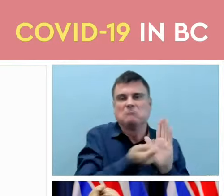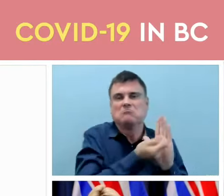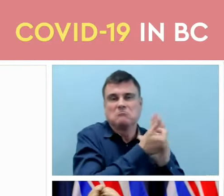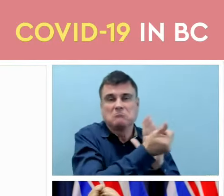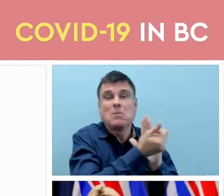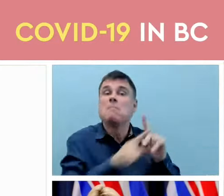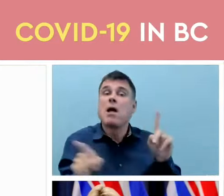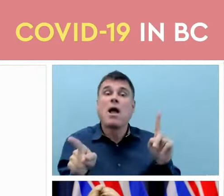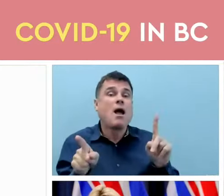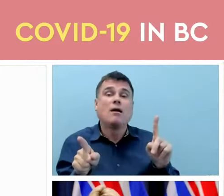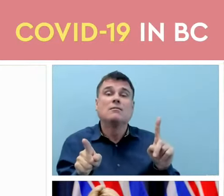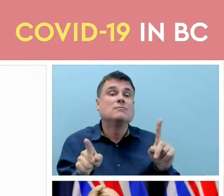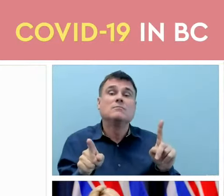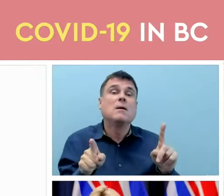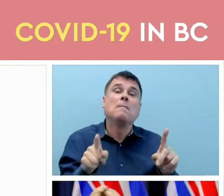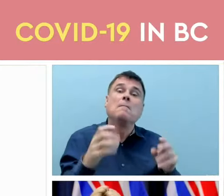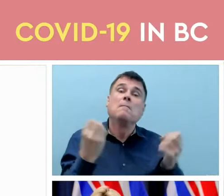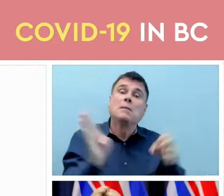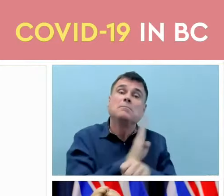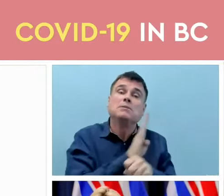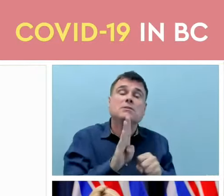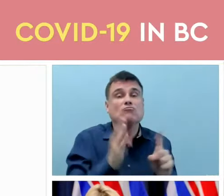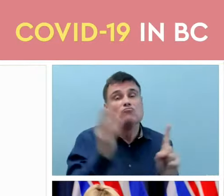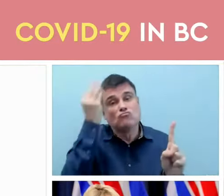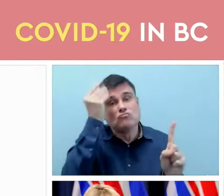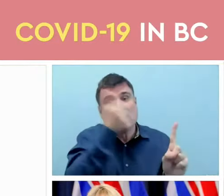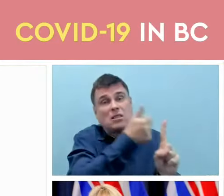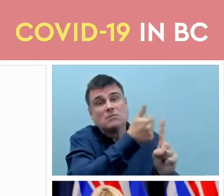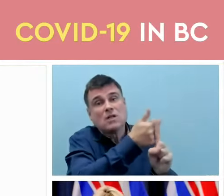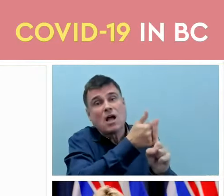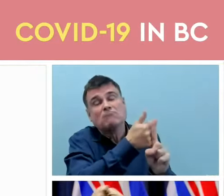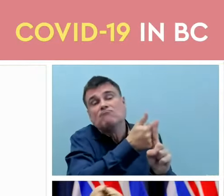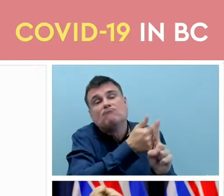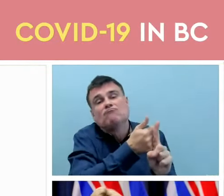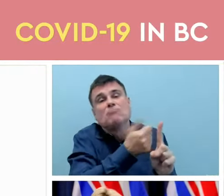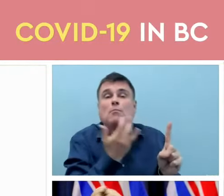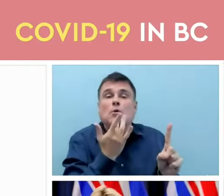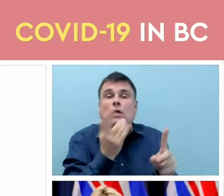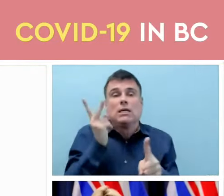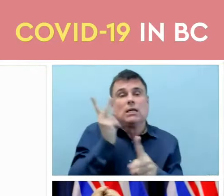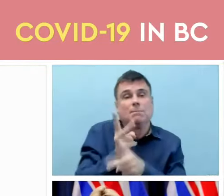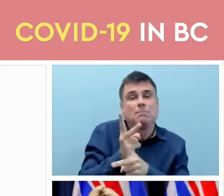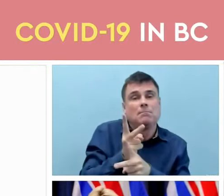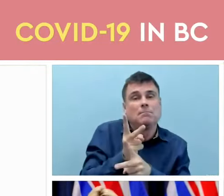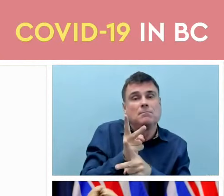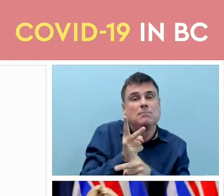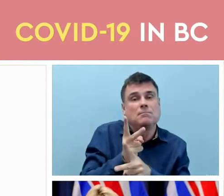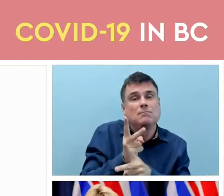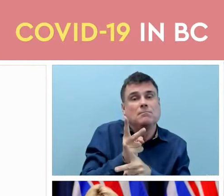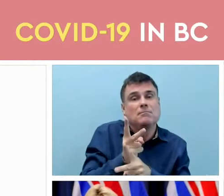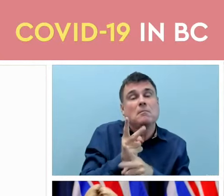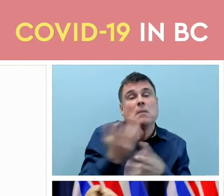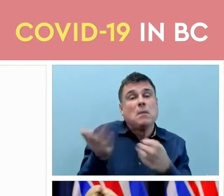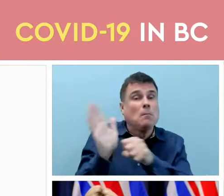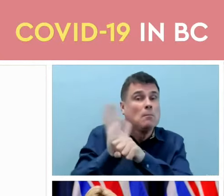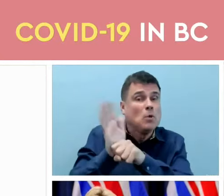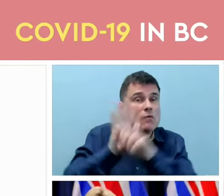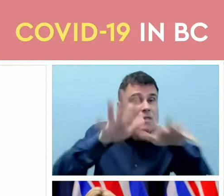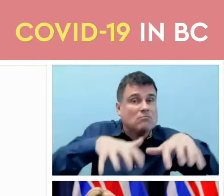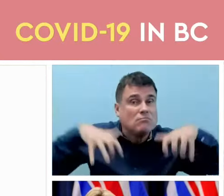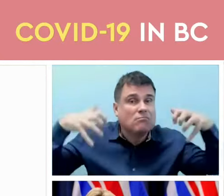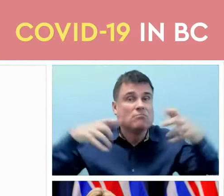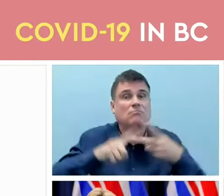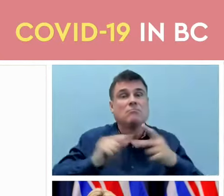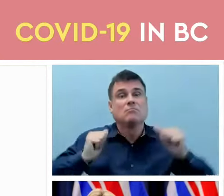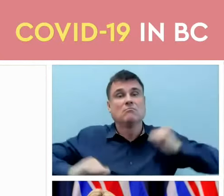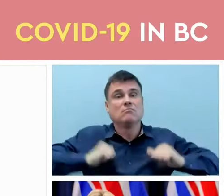their own people who go into theatres and movie theatres, and some will continue to require this.